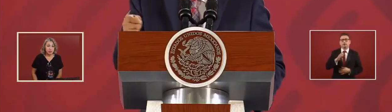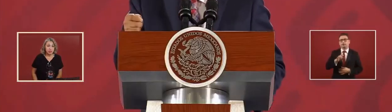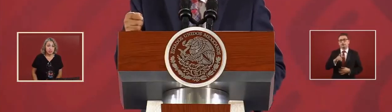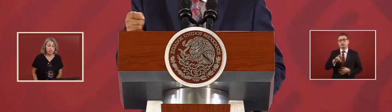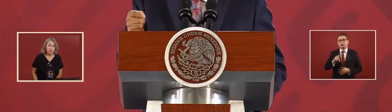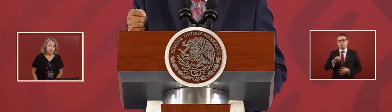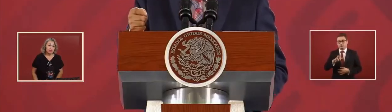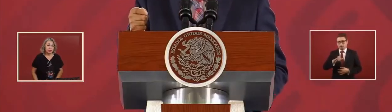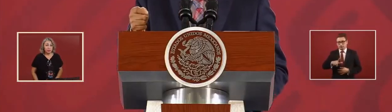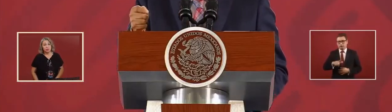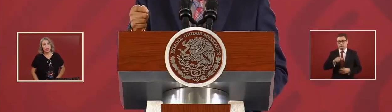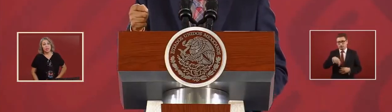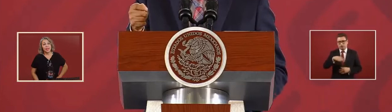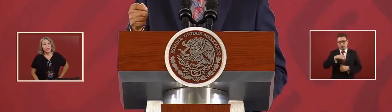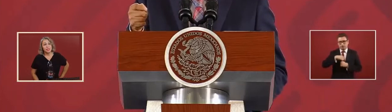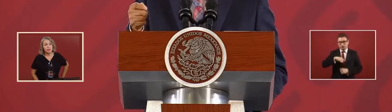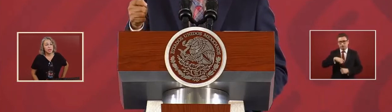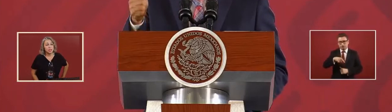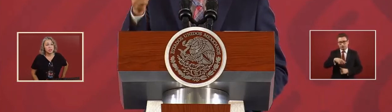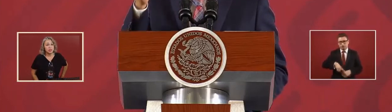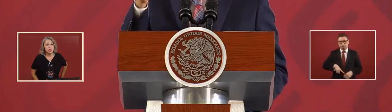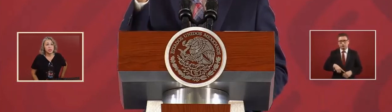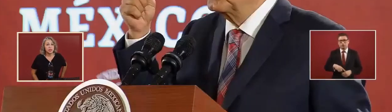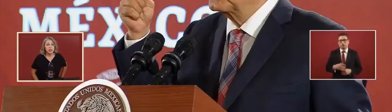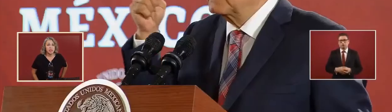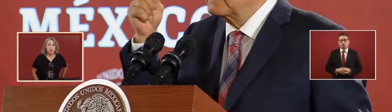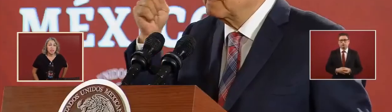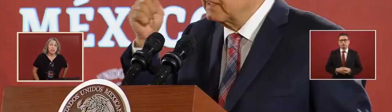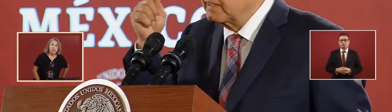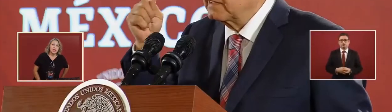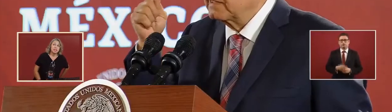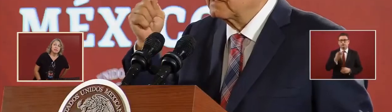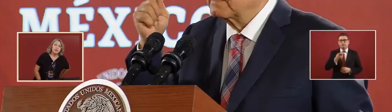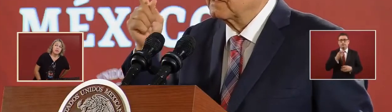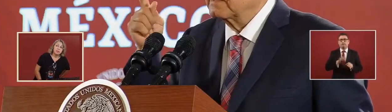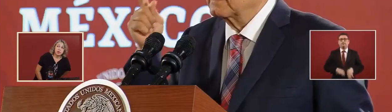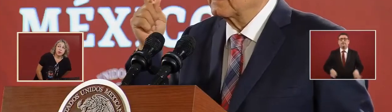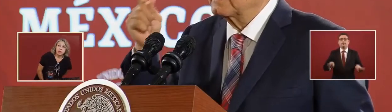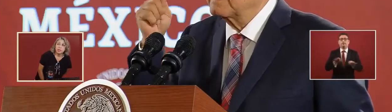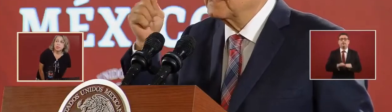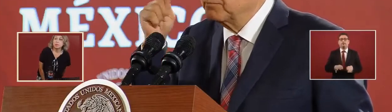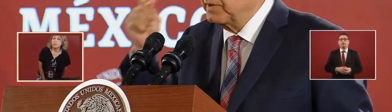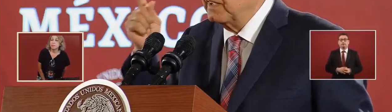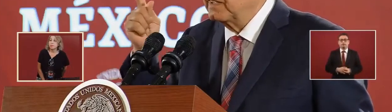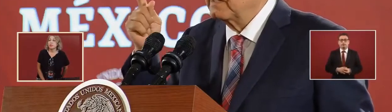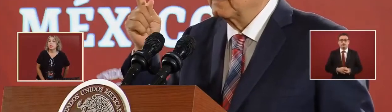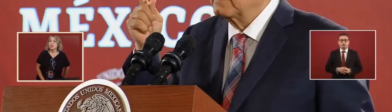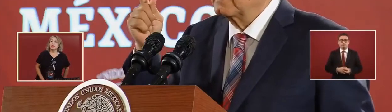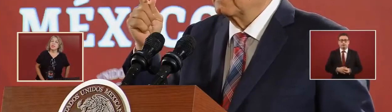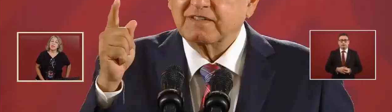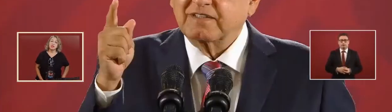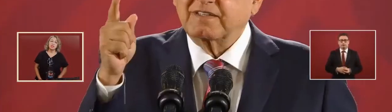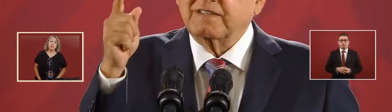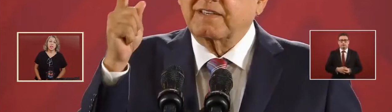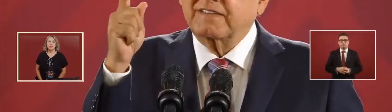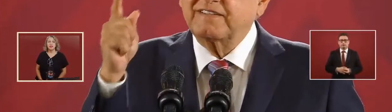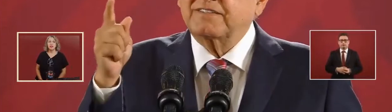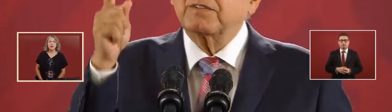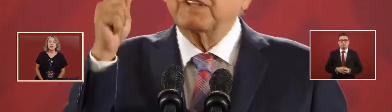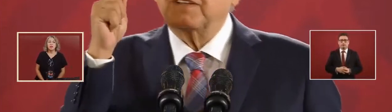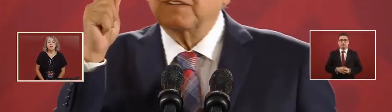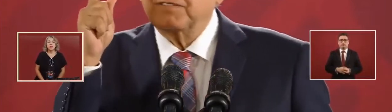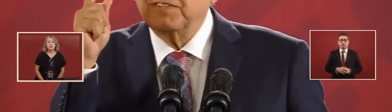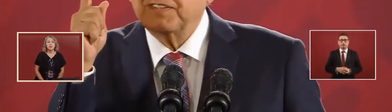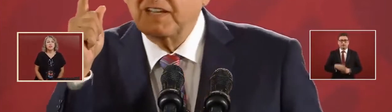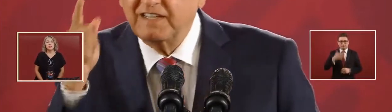district attorney, it's very important that they understand and know that there exists a